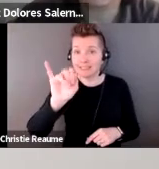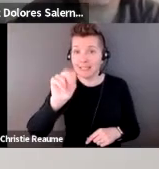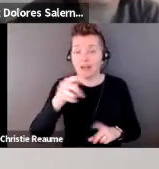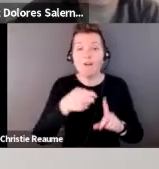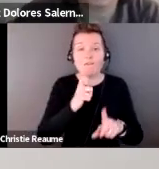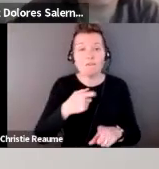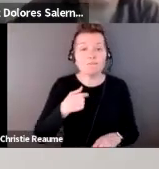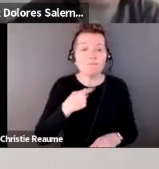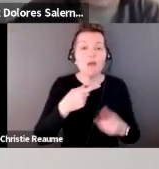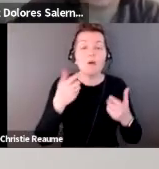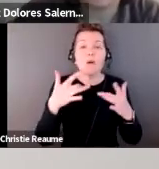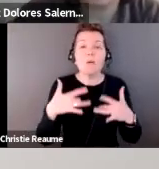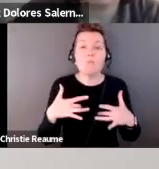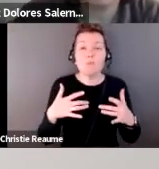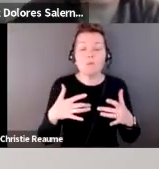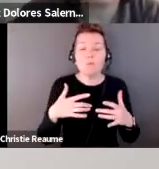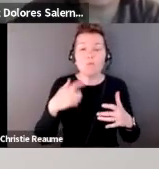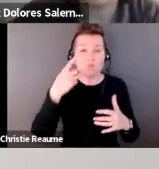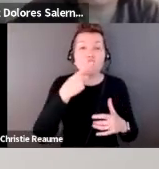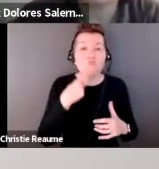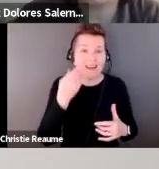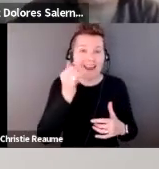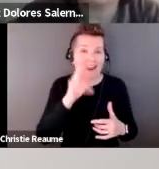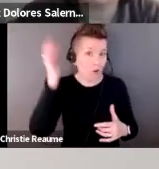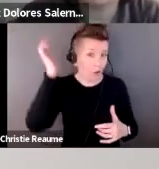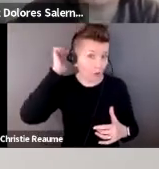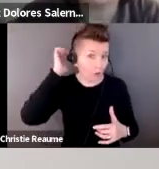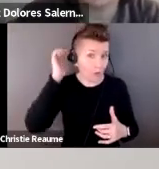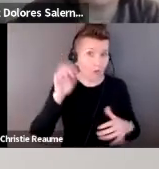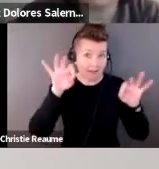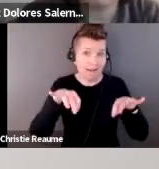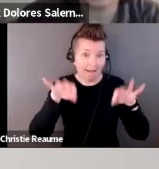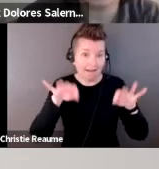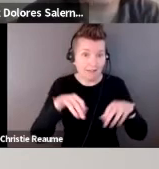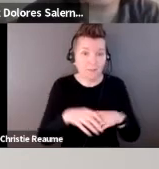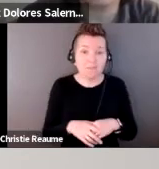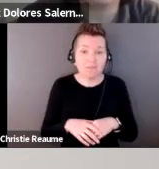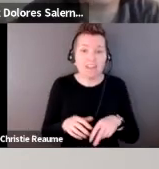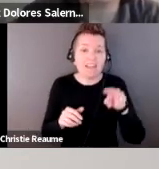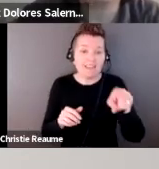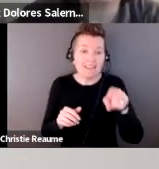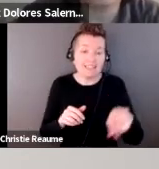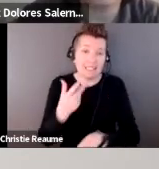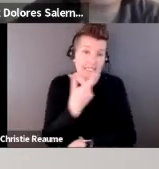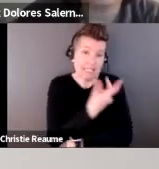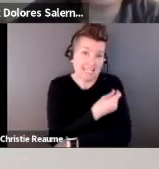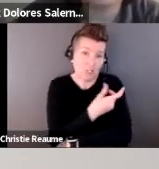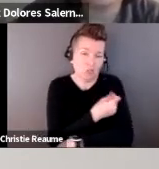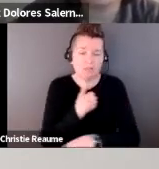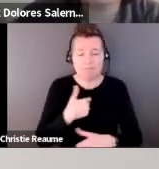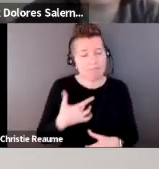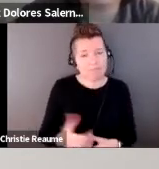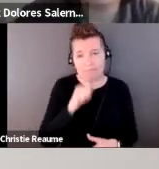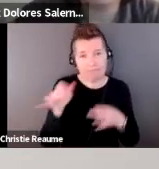injection needles also from that time. I generally don't talk about where these needles came from since what's important for me